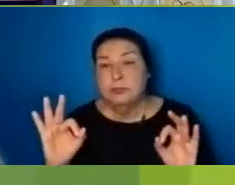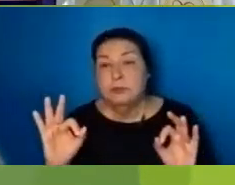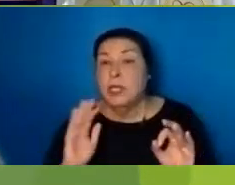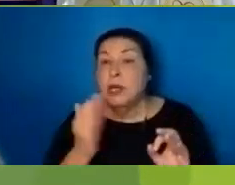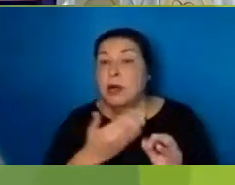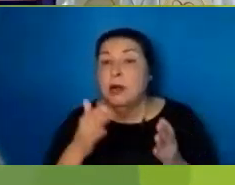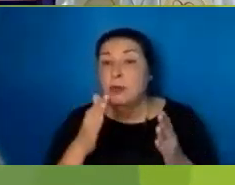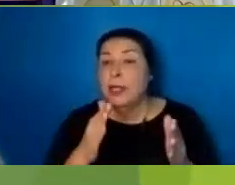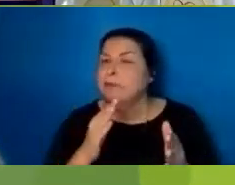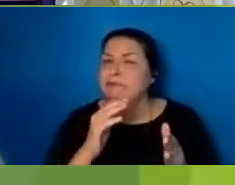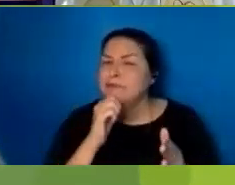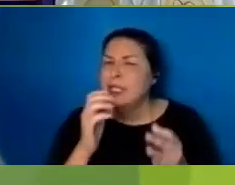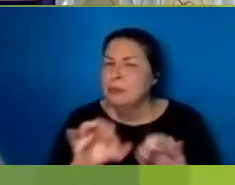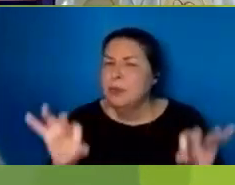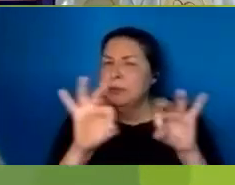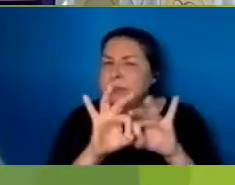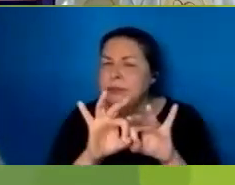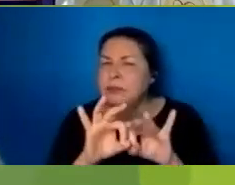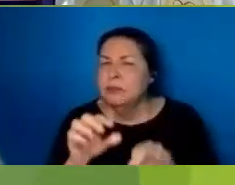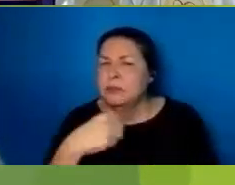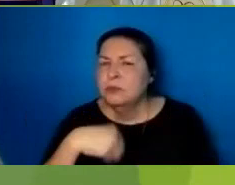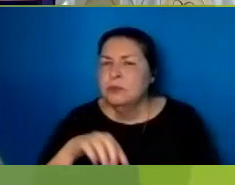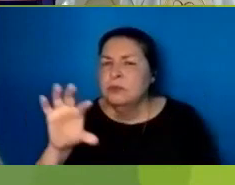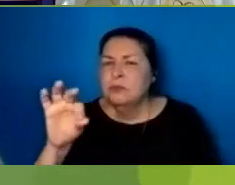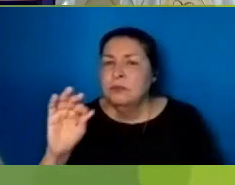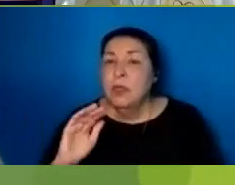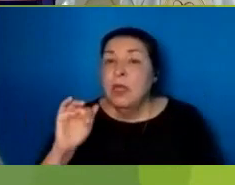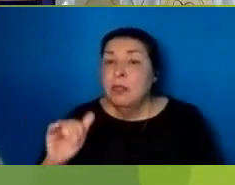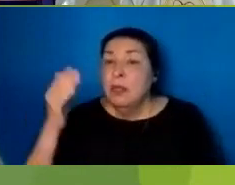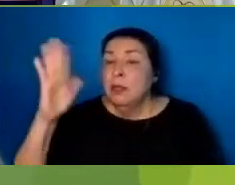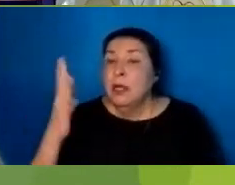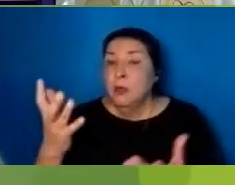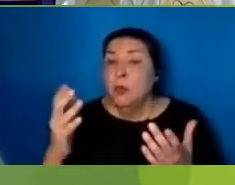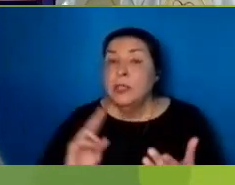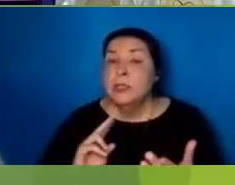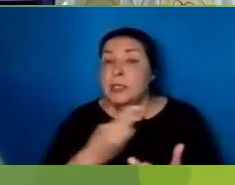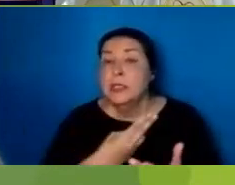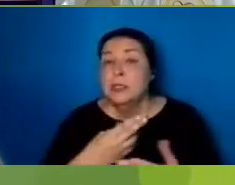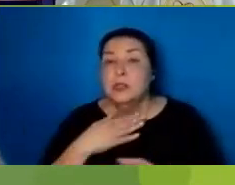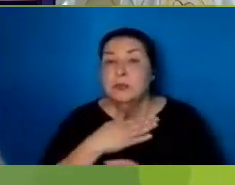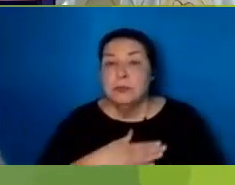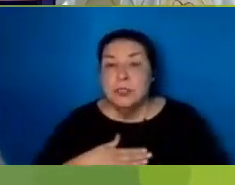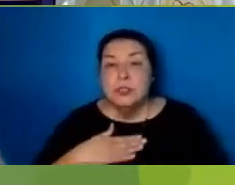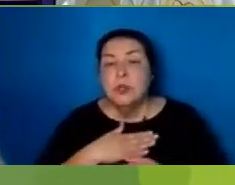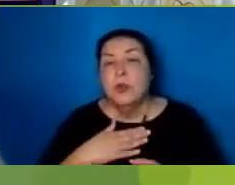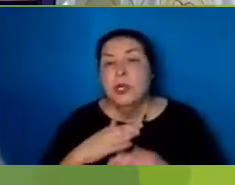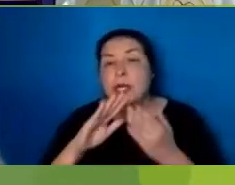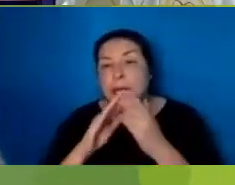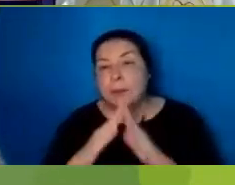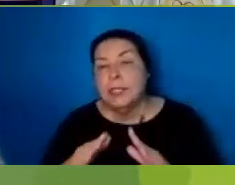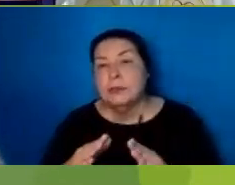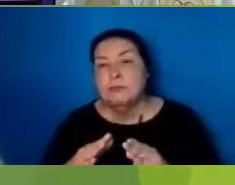Not All That Important We Find That God Wants Us In Joy In Peace Joy In Plenty